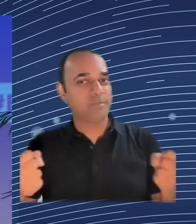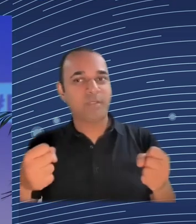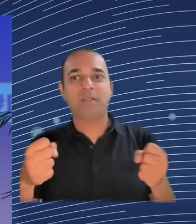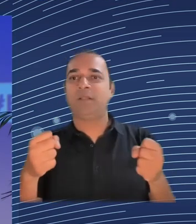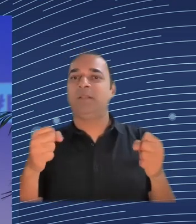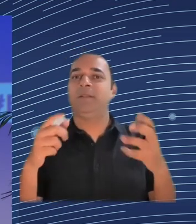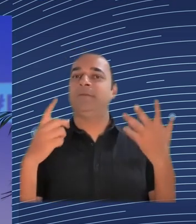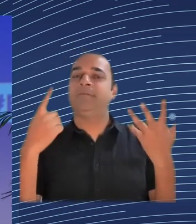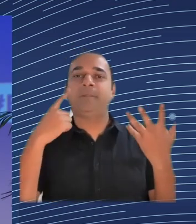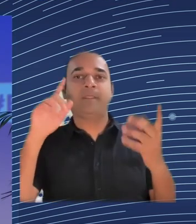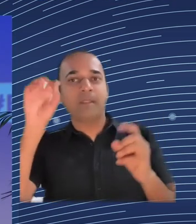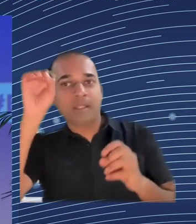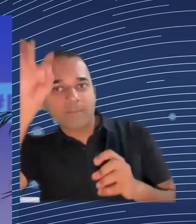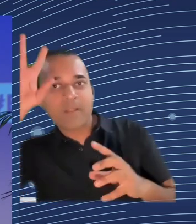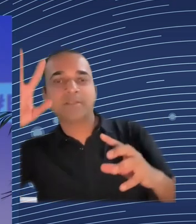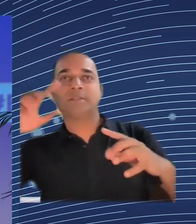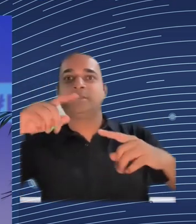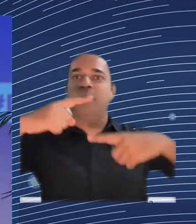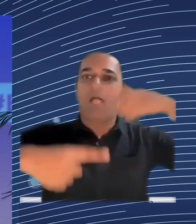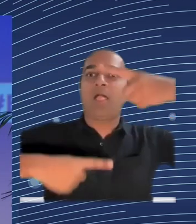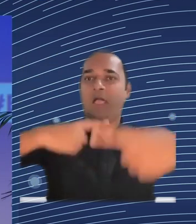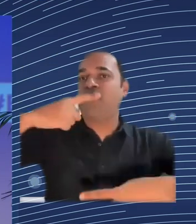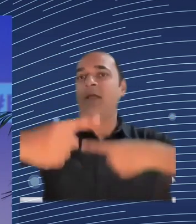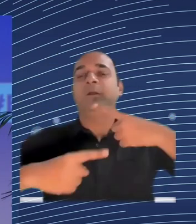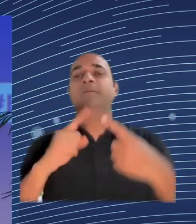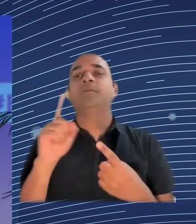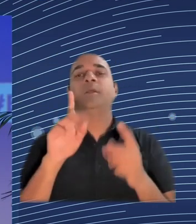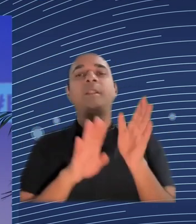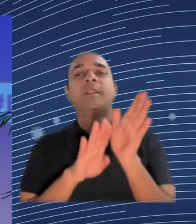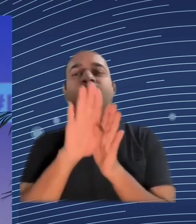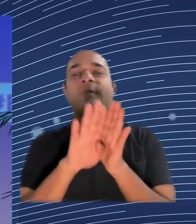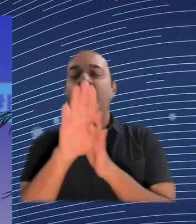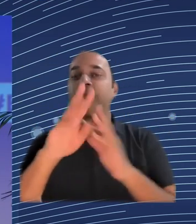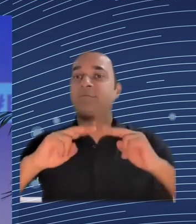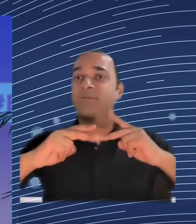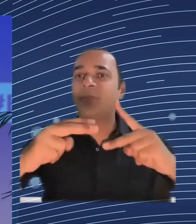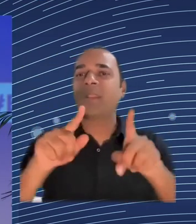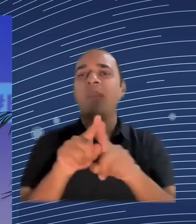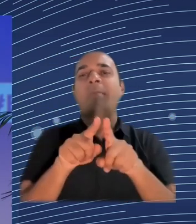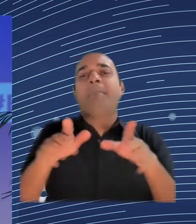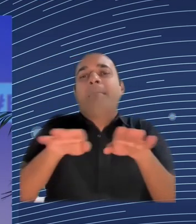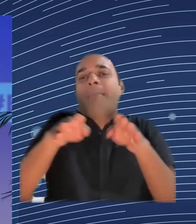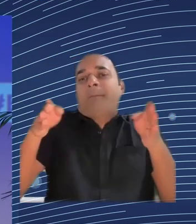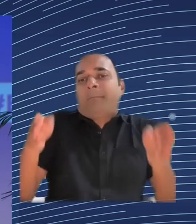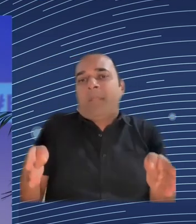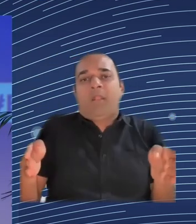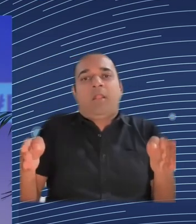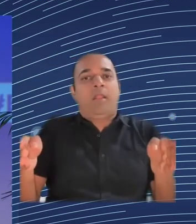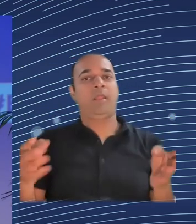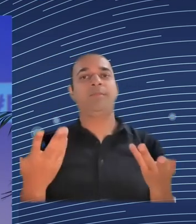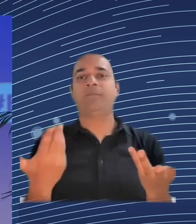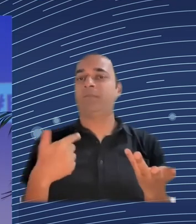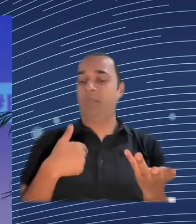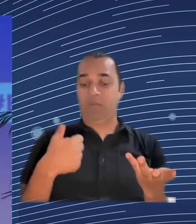needs and to the specific potential, building on existing potential in order to transform the